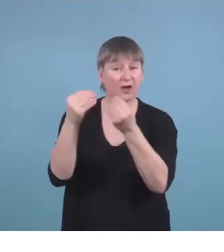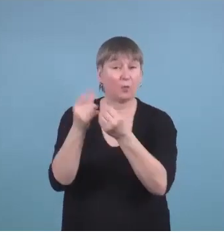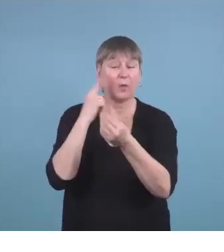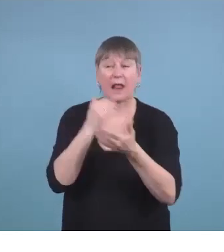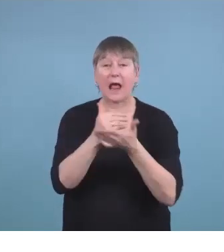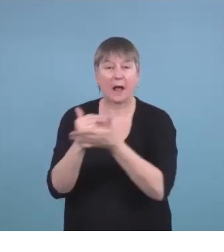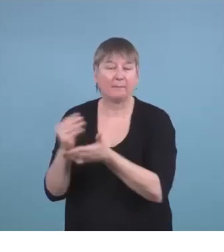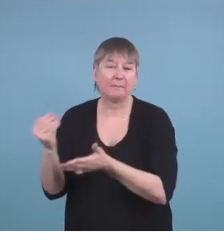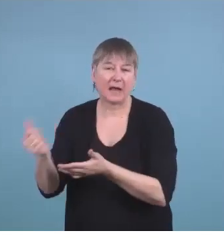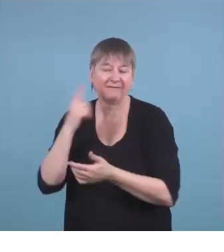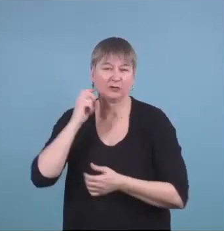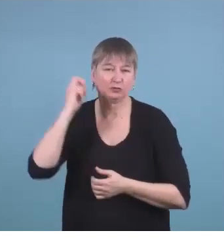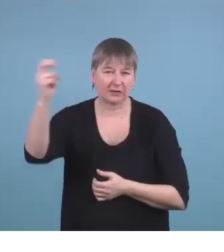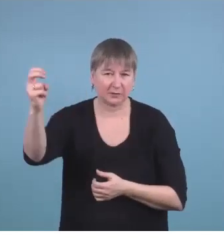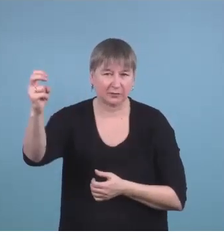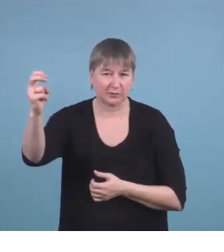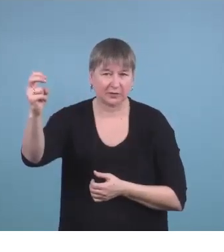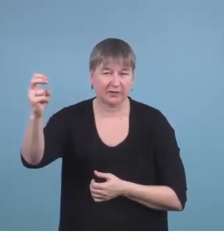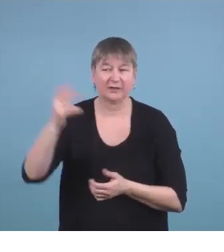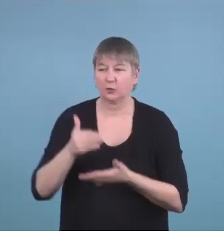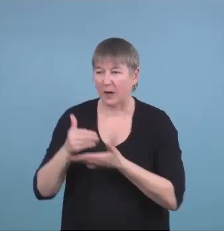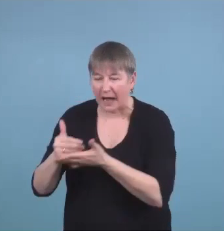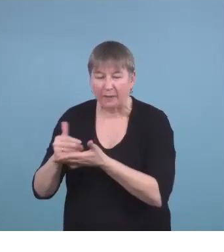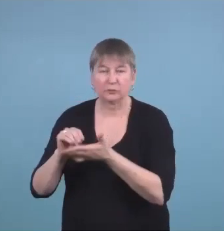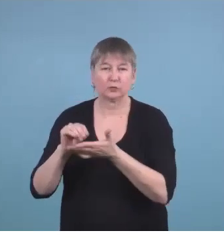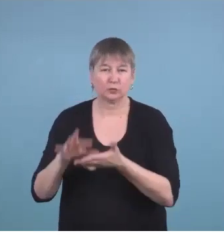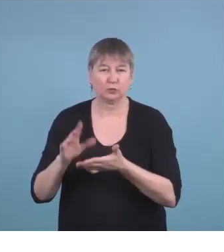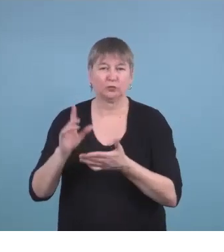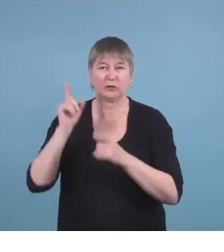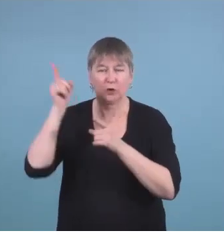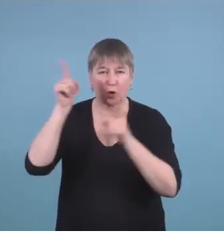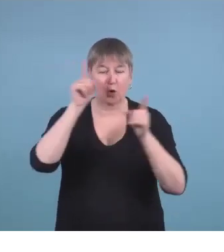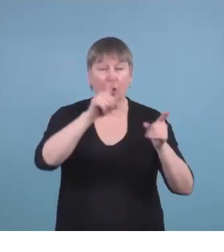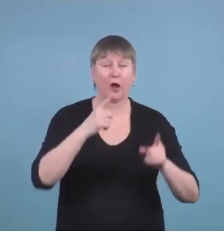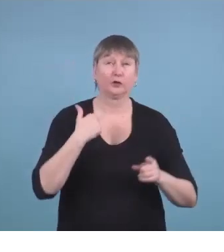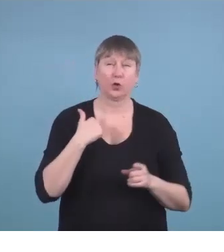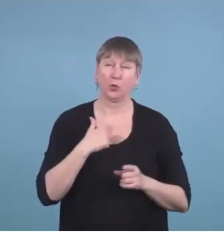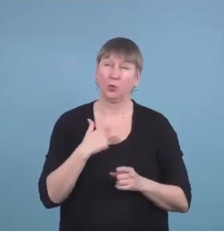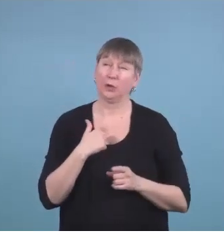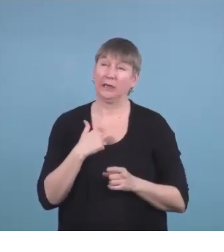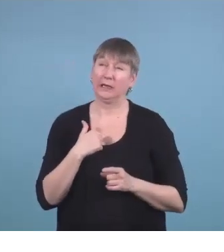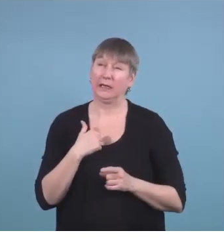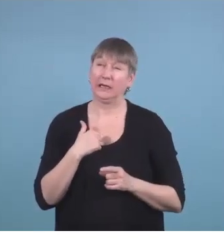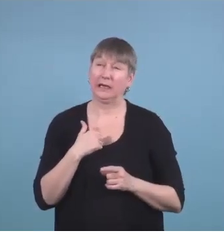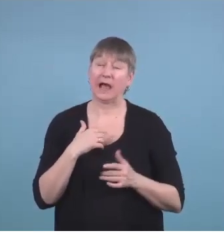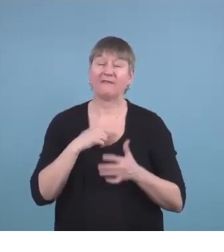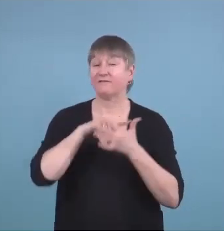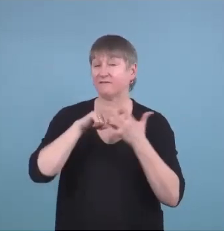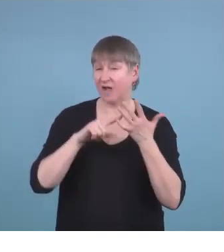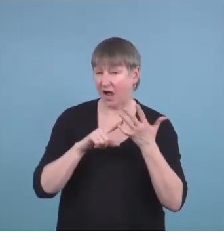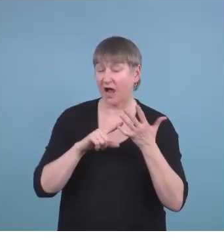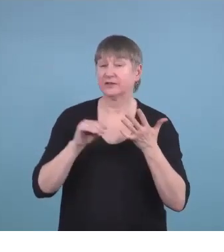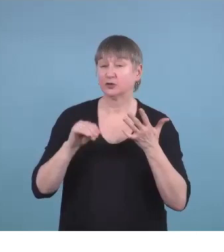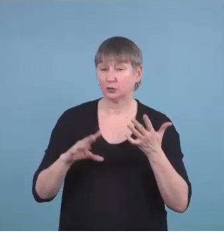in order to get students places. So we spent five kids last year to